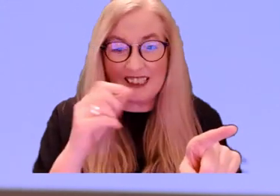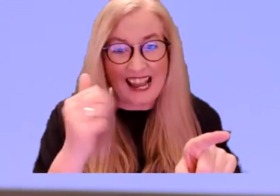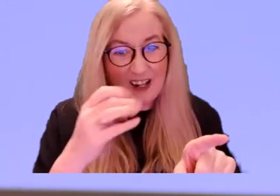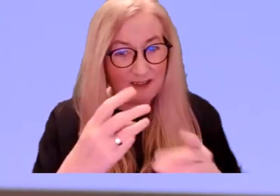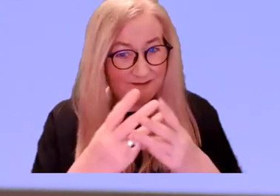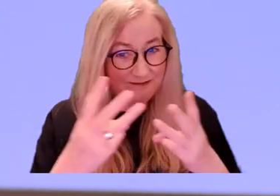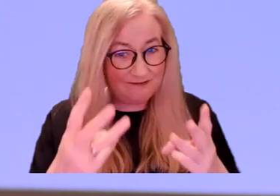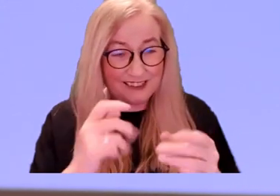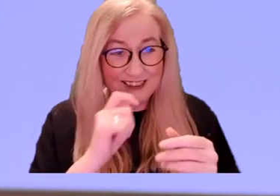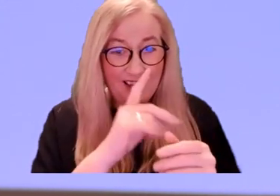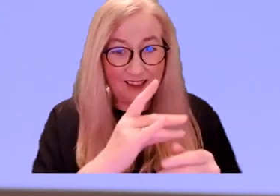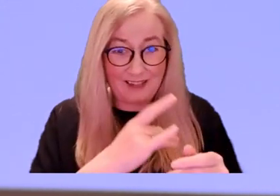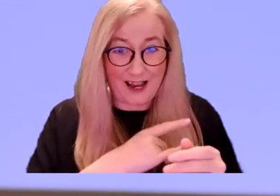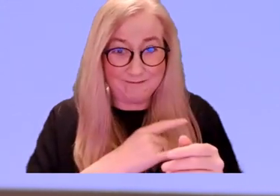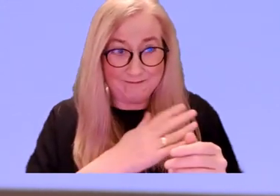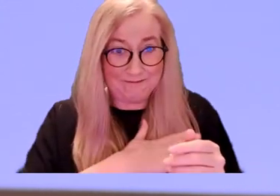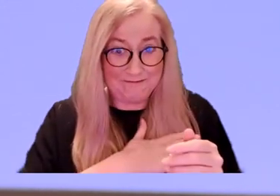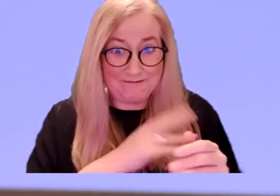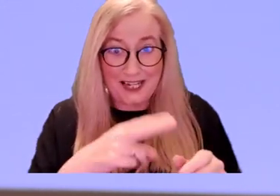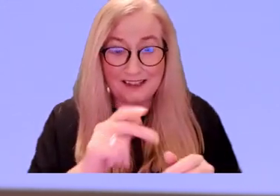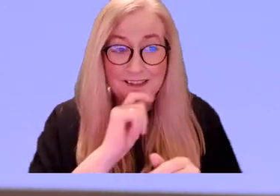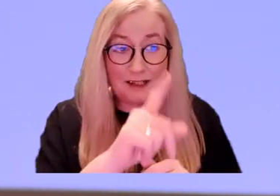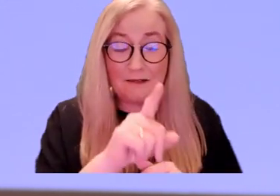Andrew, I didn't have the heart to tell you,